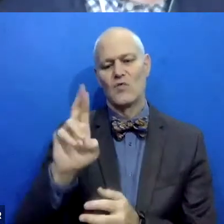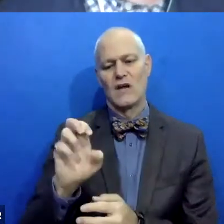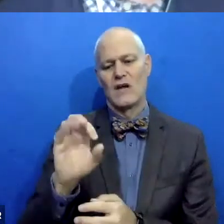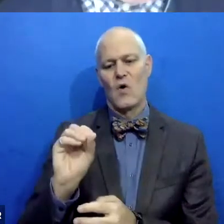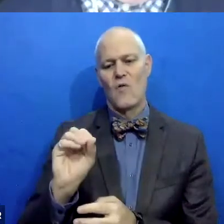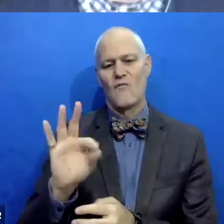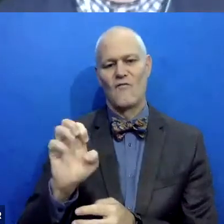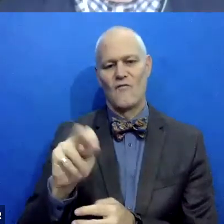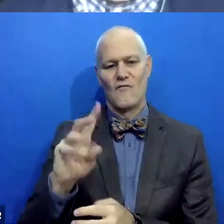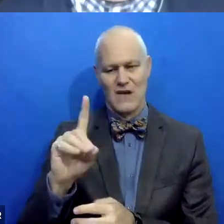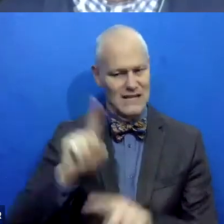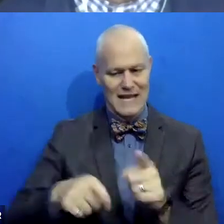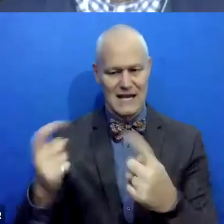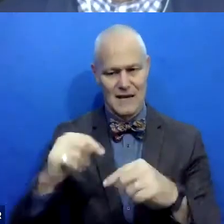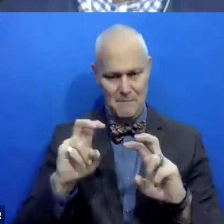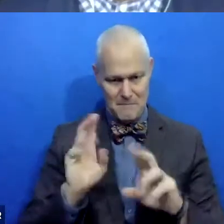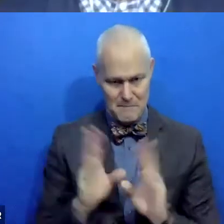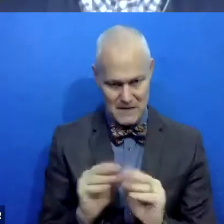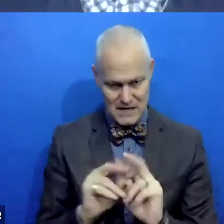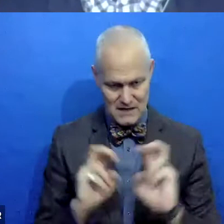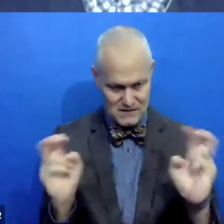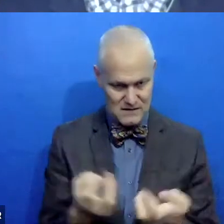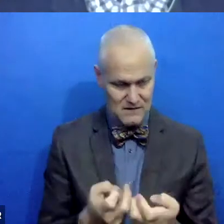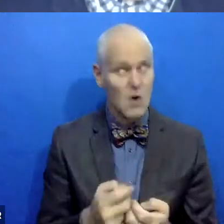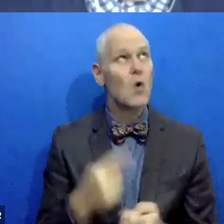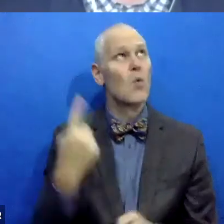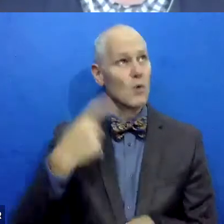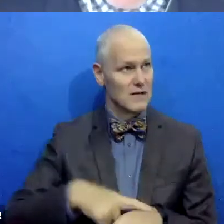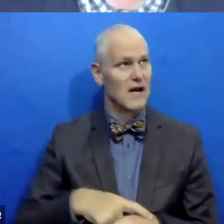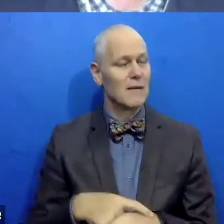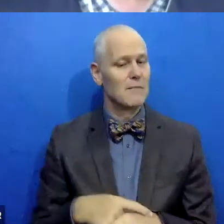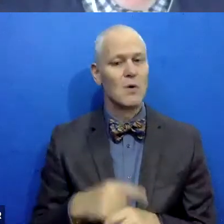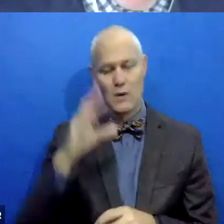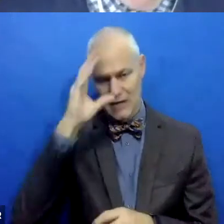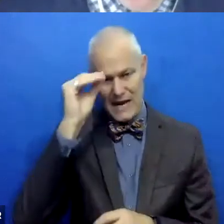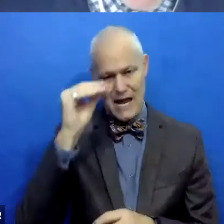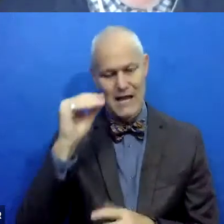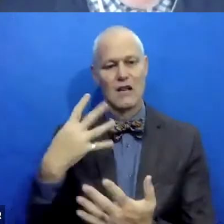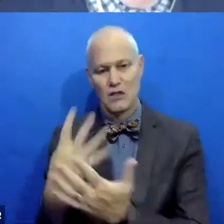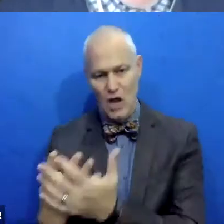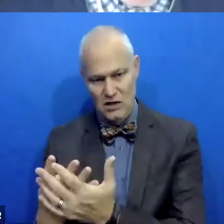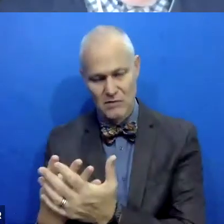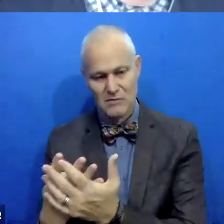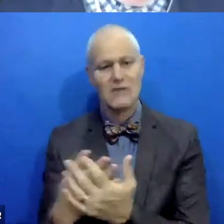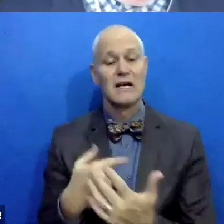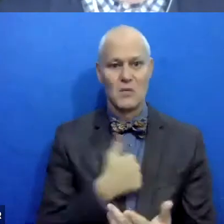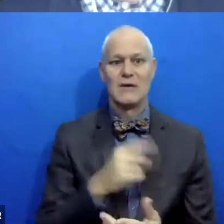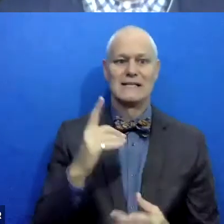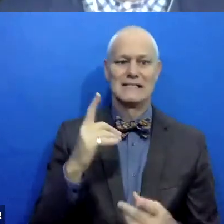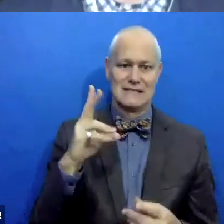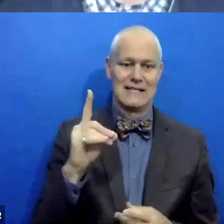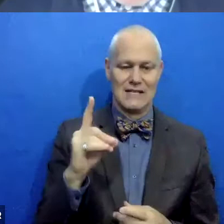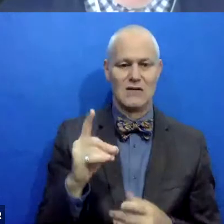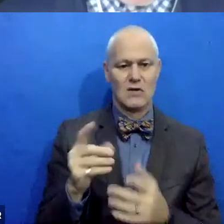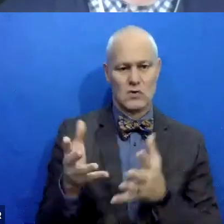can't make it to meetings. There has been one case where a, a guy got locked up and we were able to coordinate